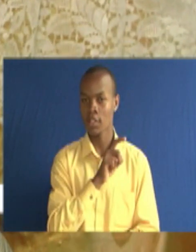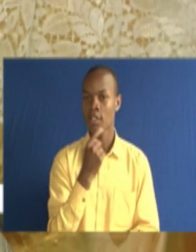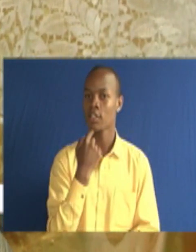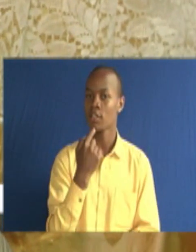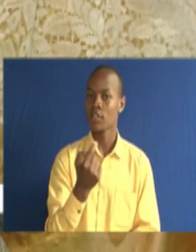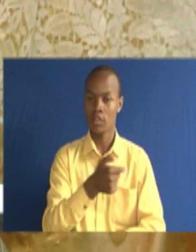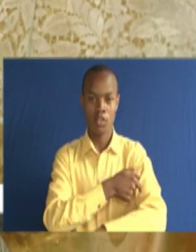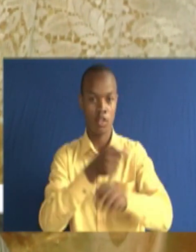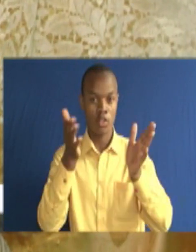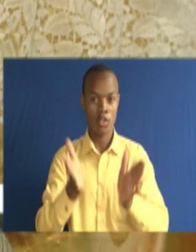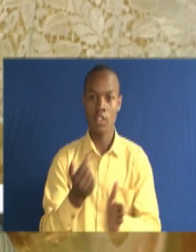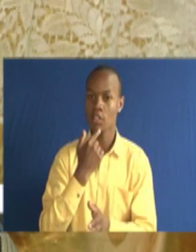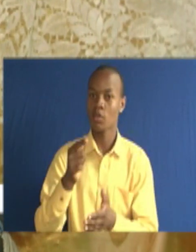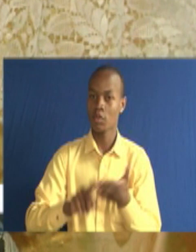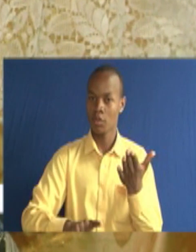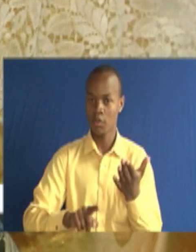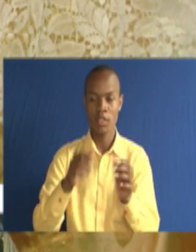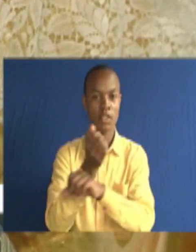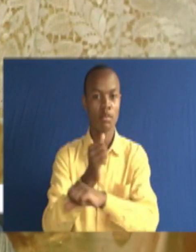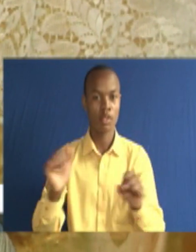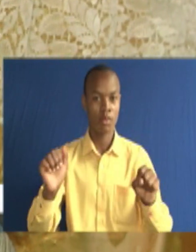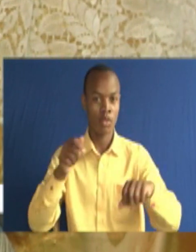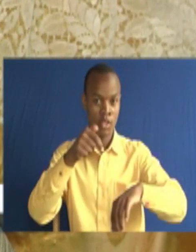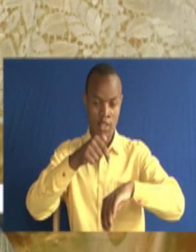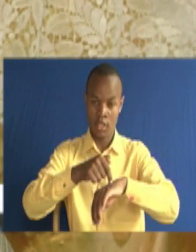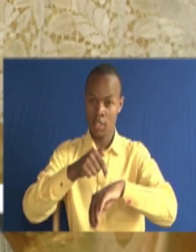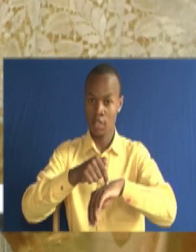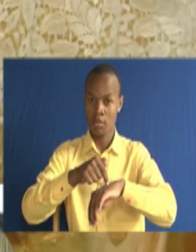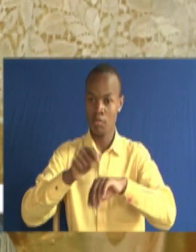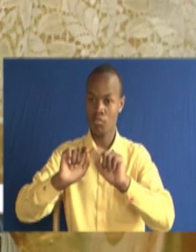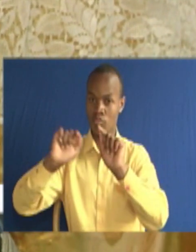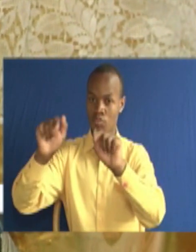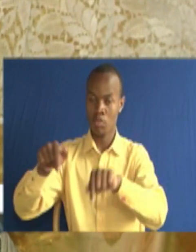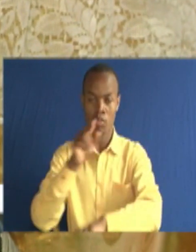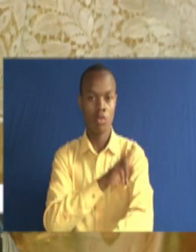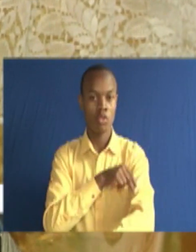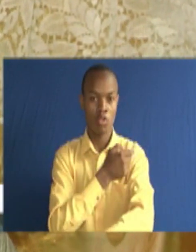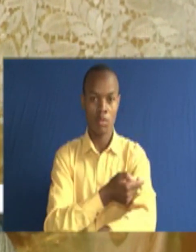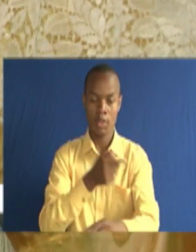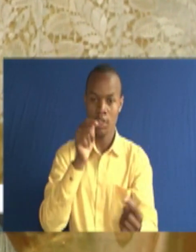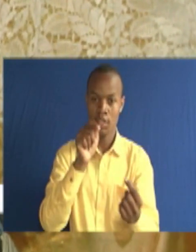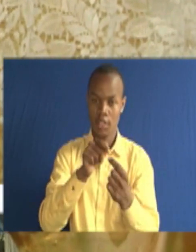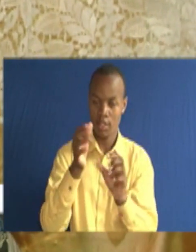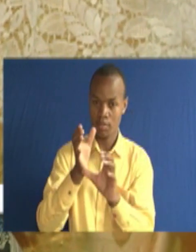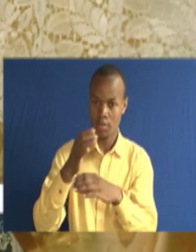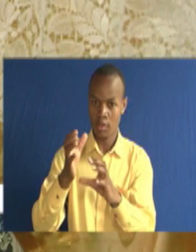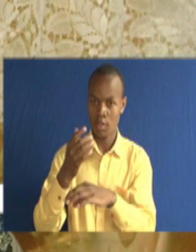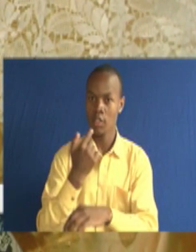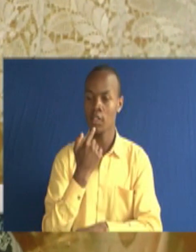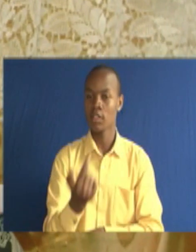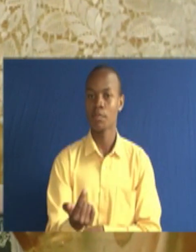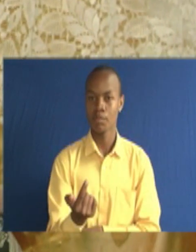nikeleke kikuyu hile nilienda kikuyu wakabimu wakaniambia yu machu wakuna kitu winawesa